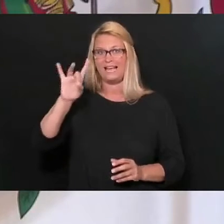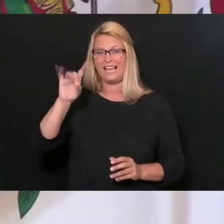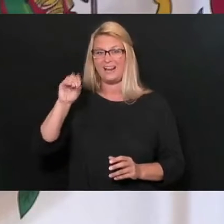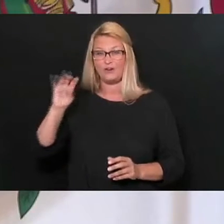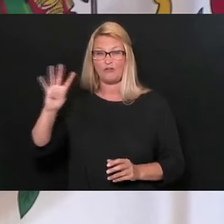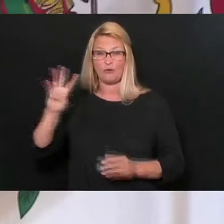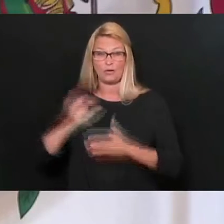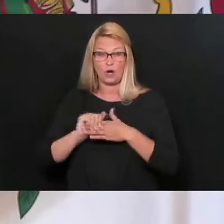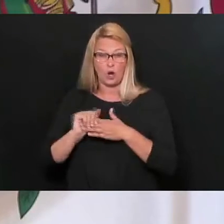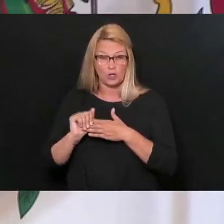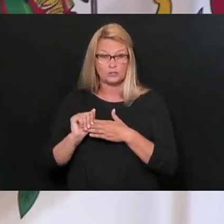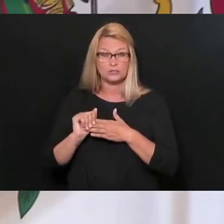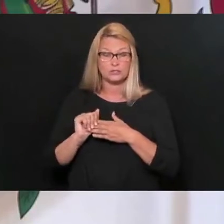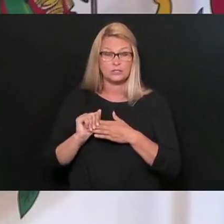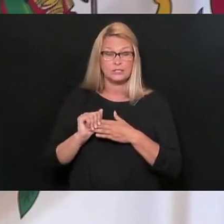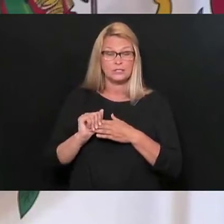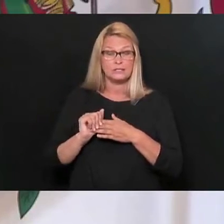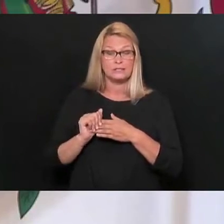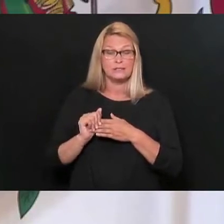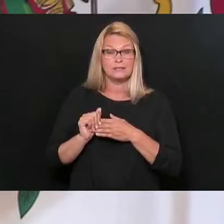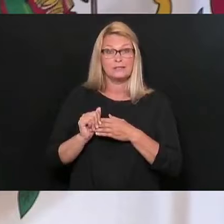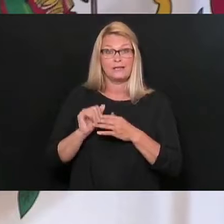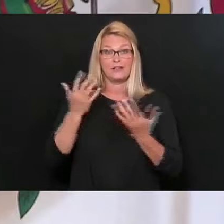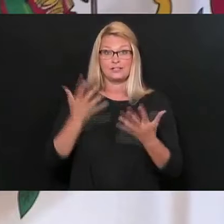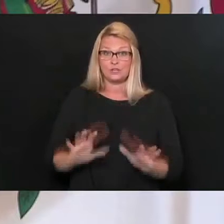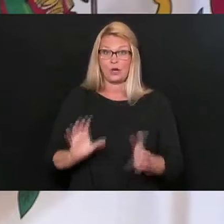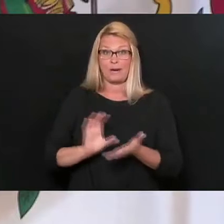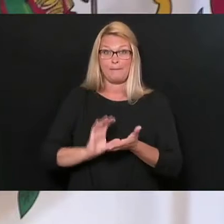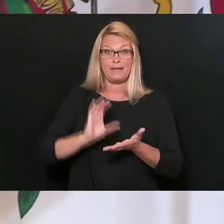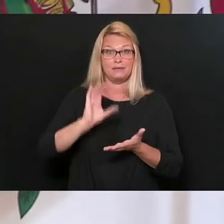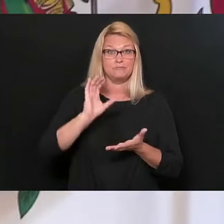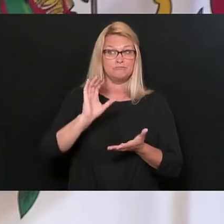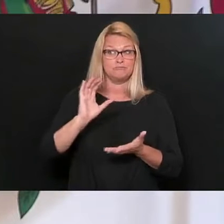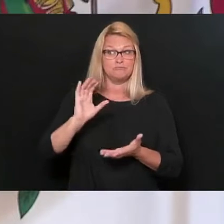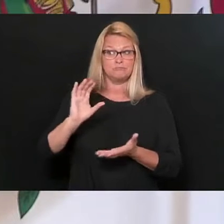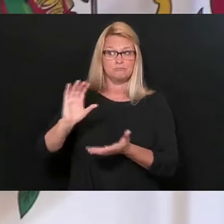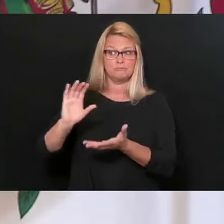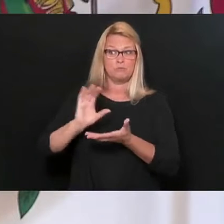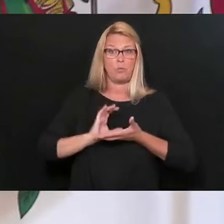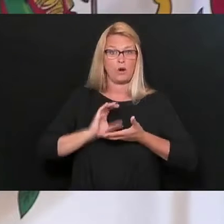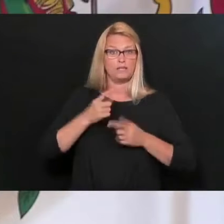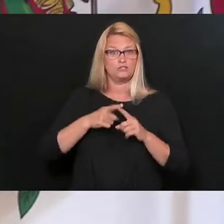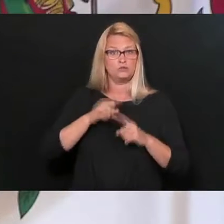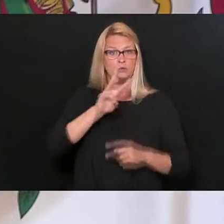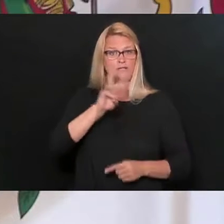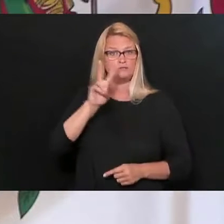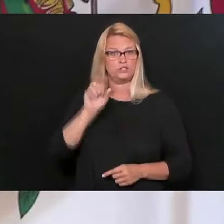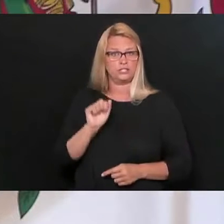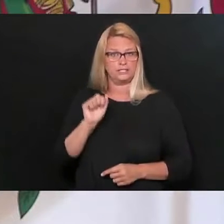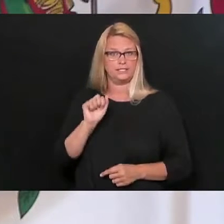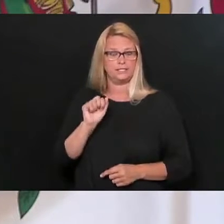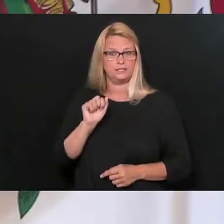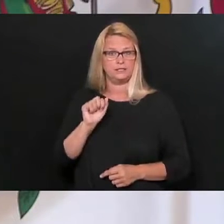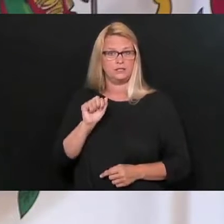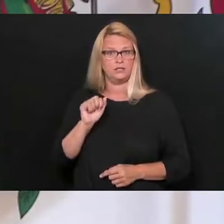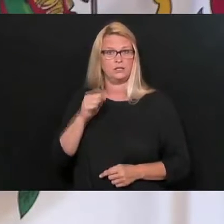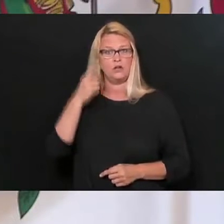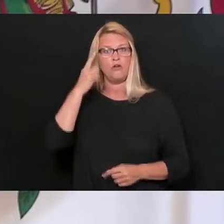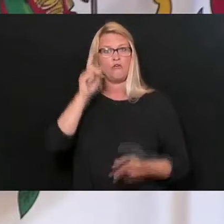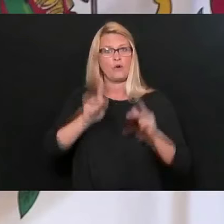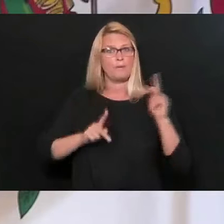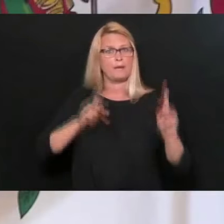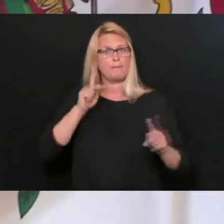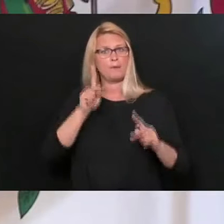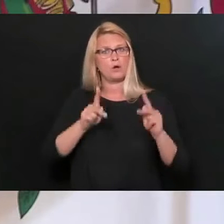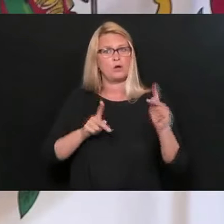that have been awarded to West Virginia and and therefore the victims of crime.